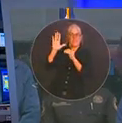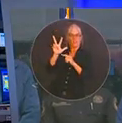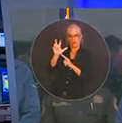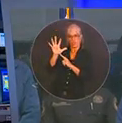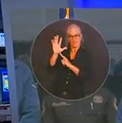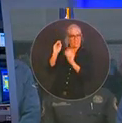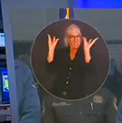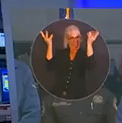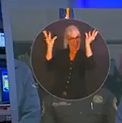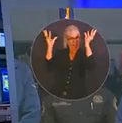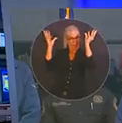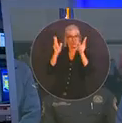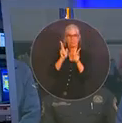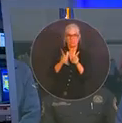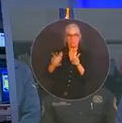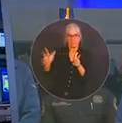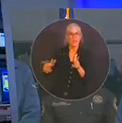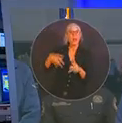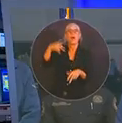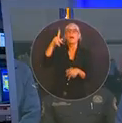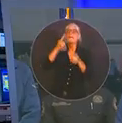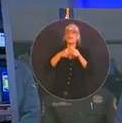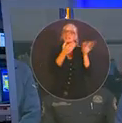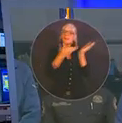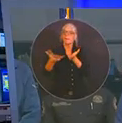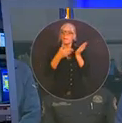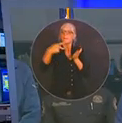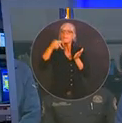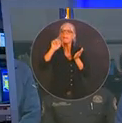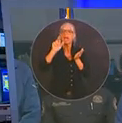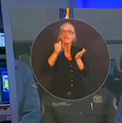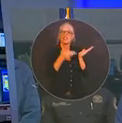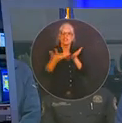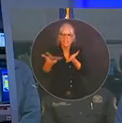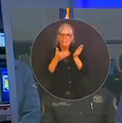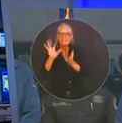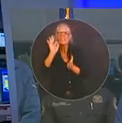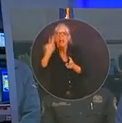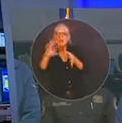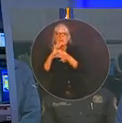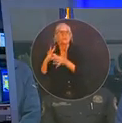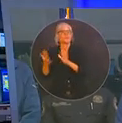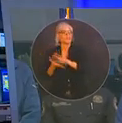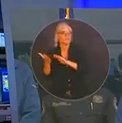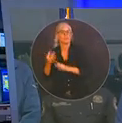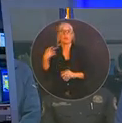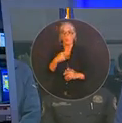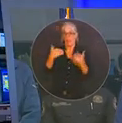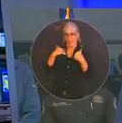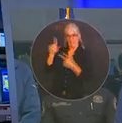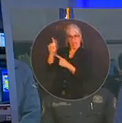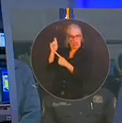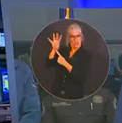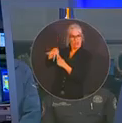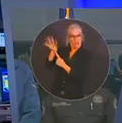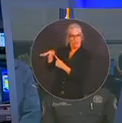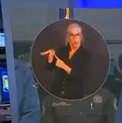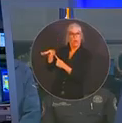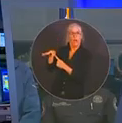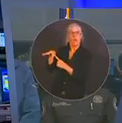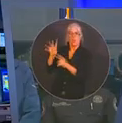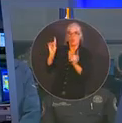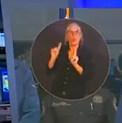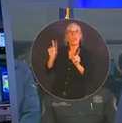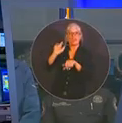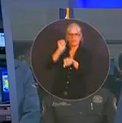paratransits are in operation. We also have another 144 in staging that can be